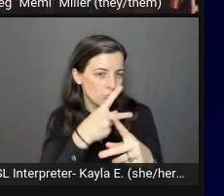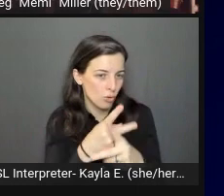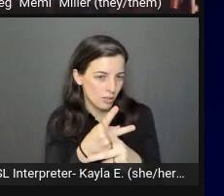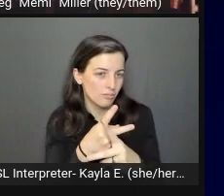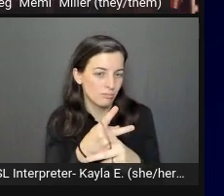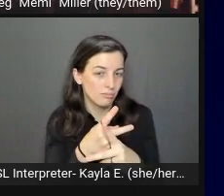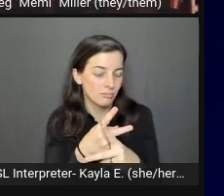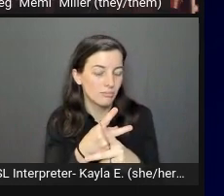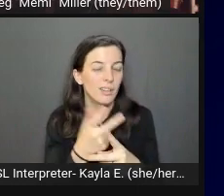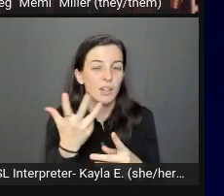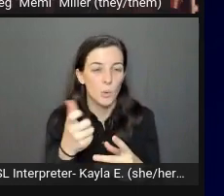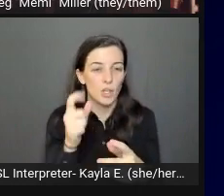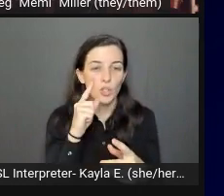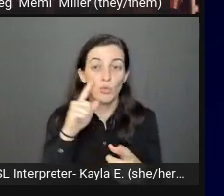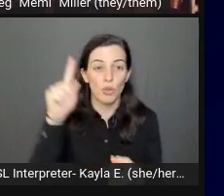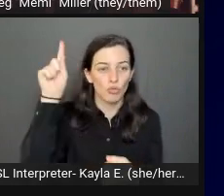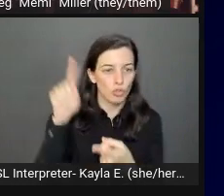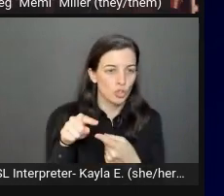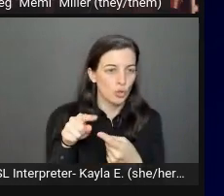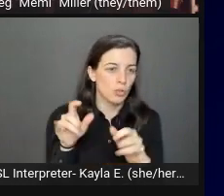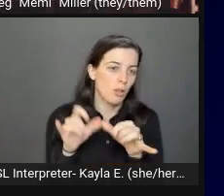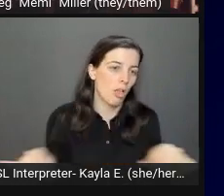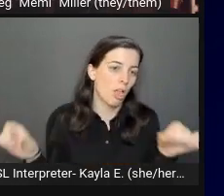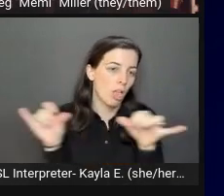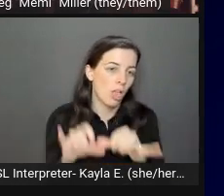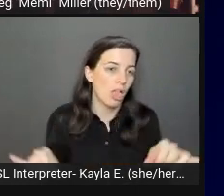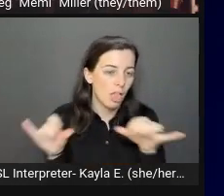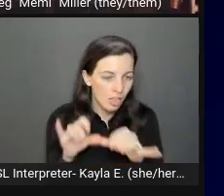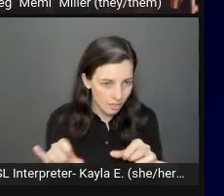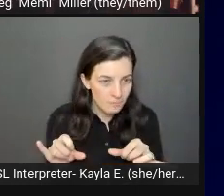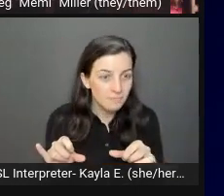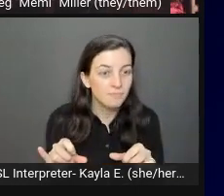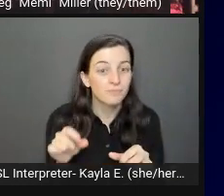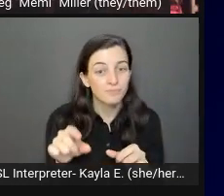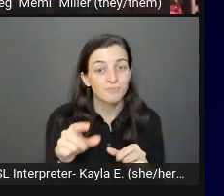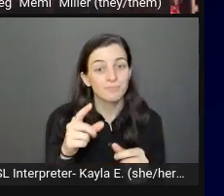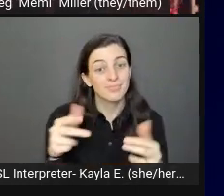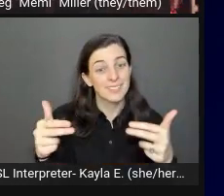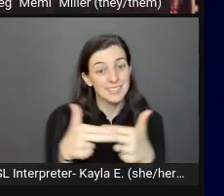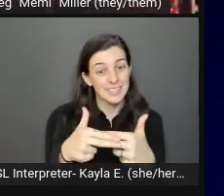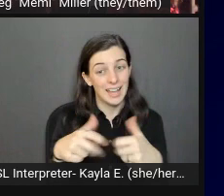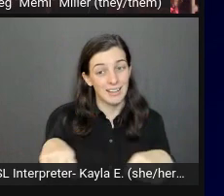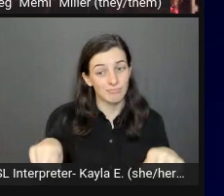repetition and keeping it as pithy as possible. On this slide, we have an image.